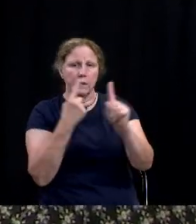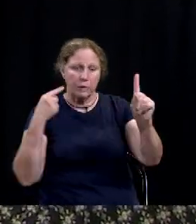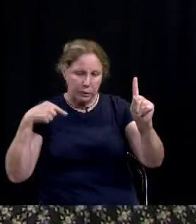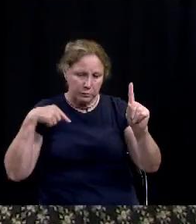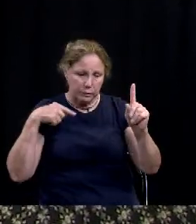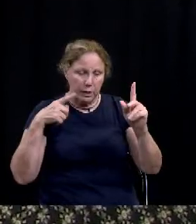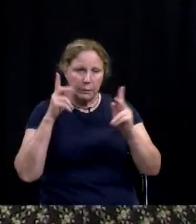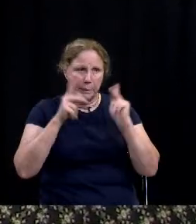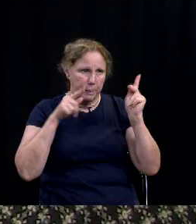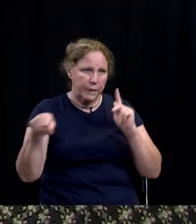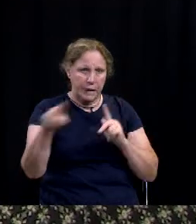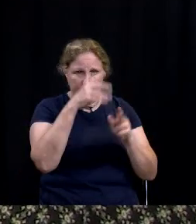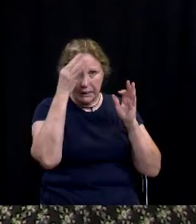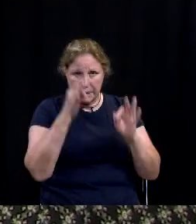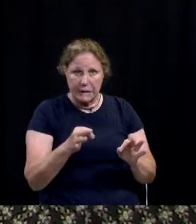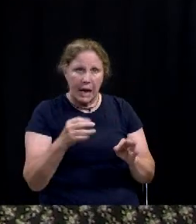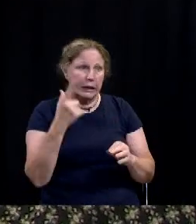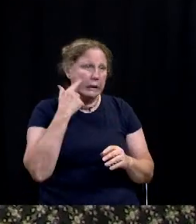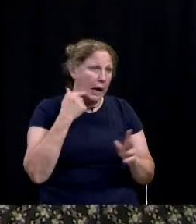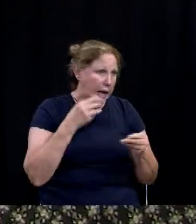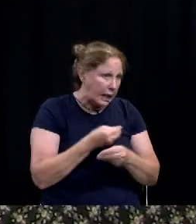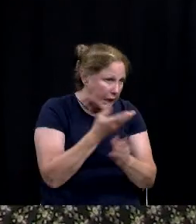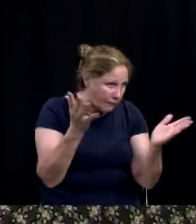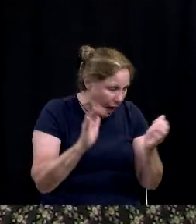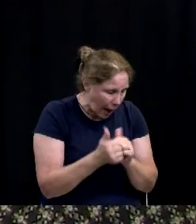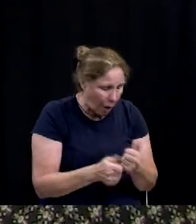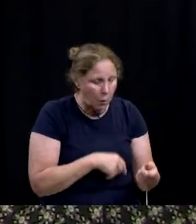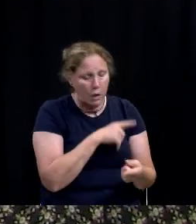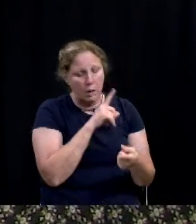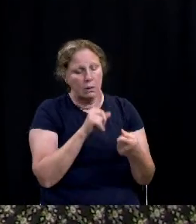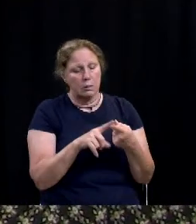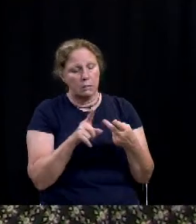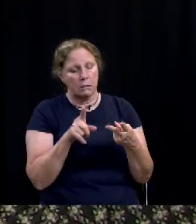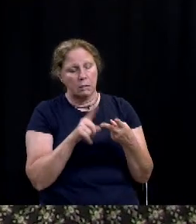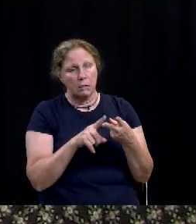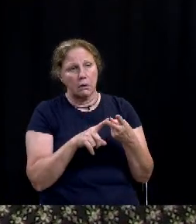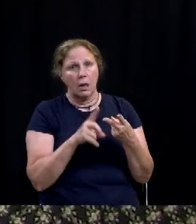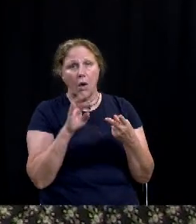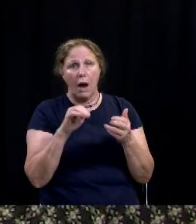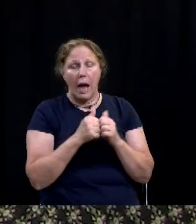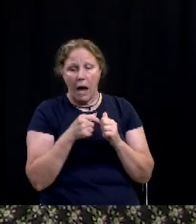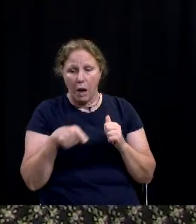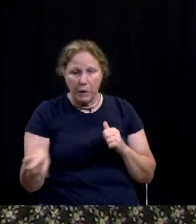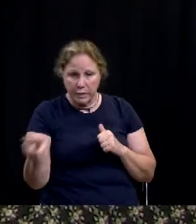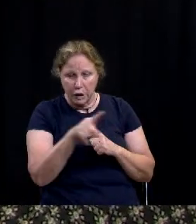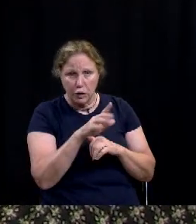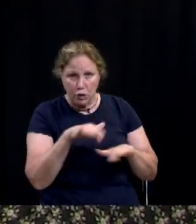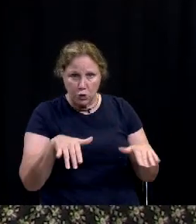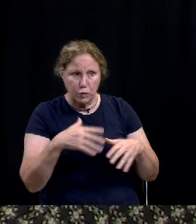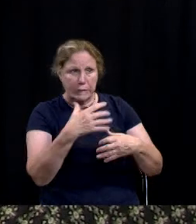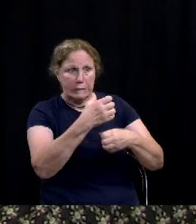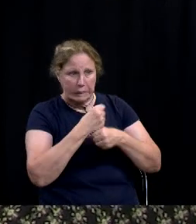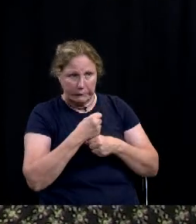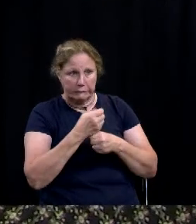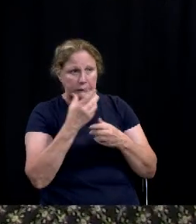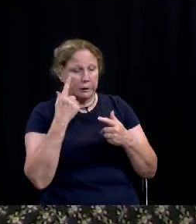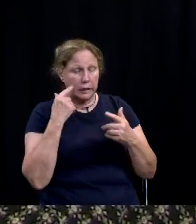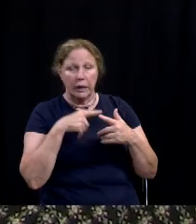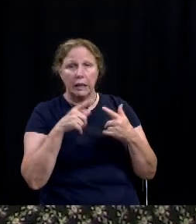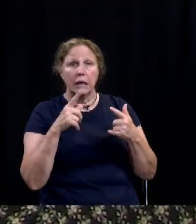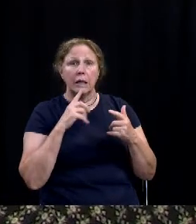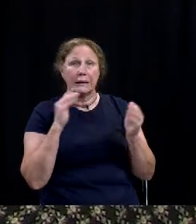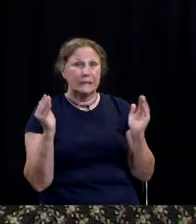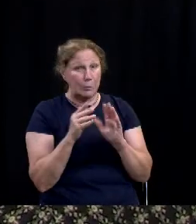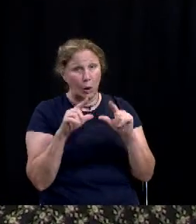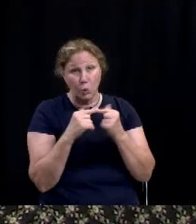individuals decide to distribute candy um and or how they how they do gather that it is in much smaller